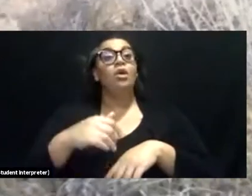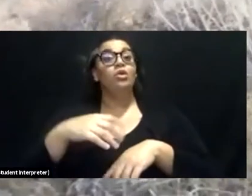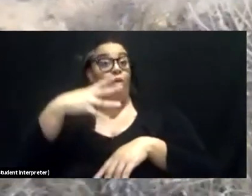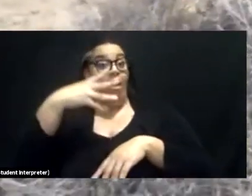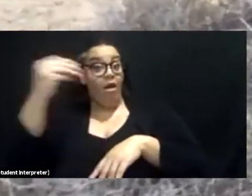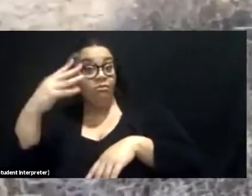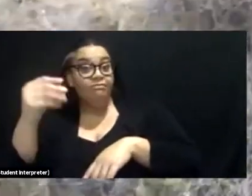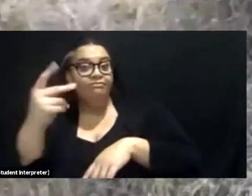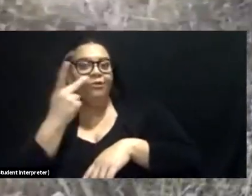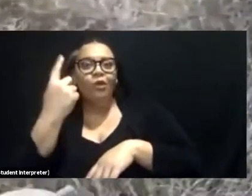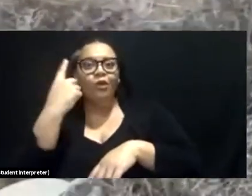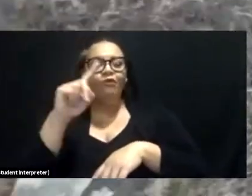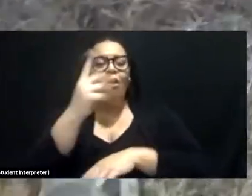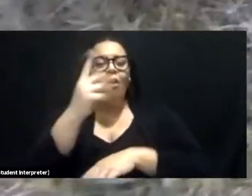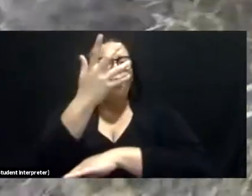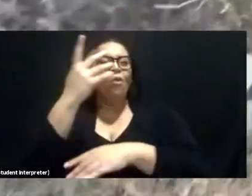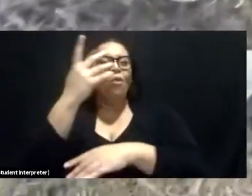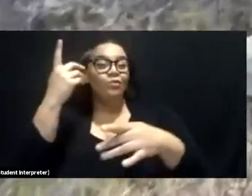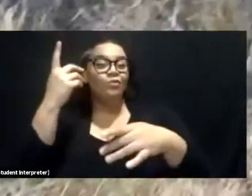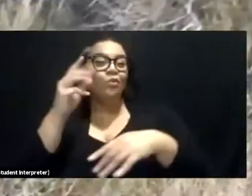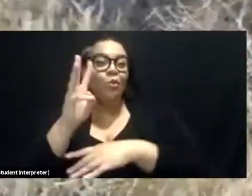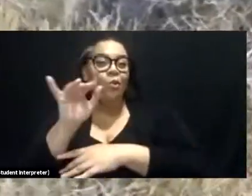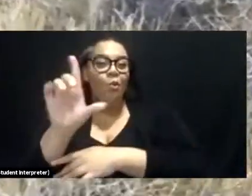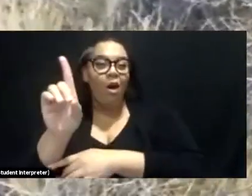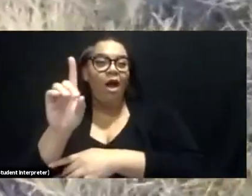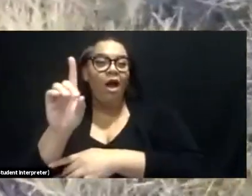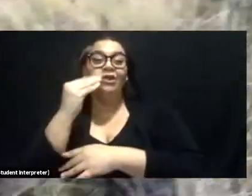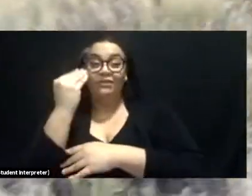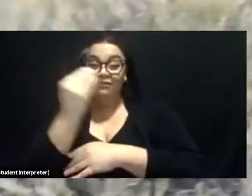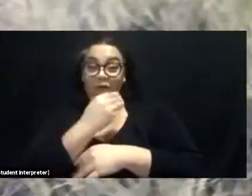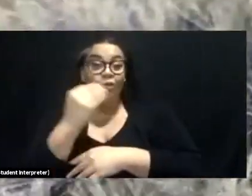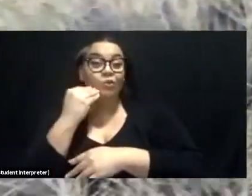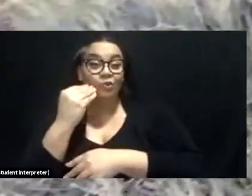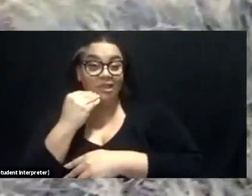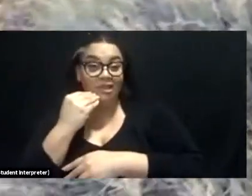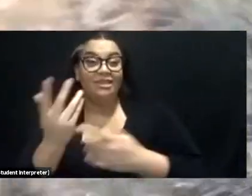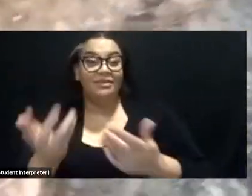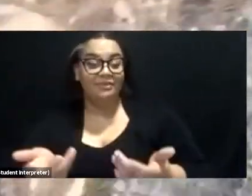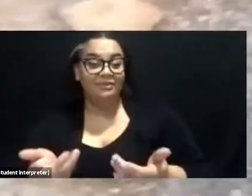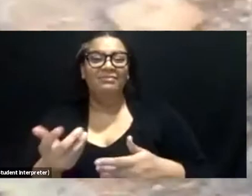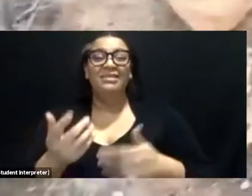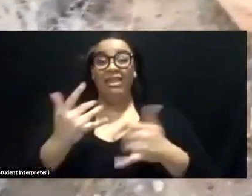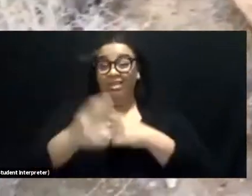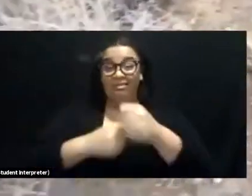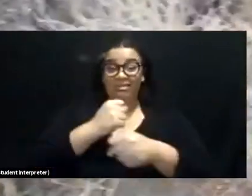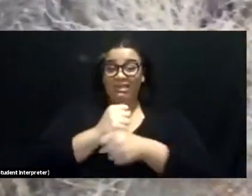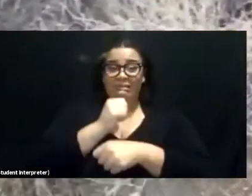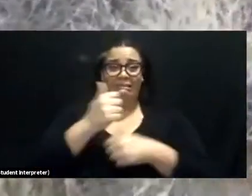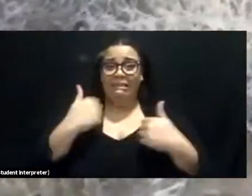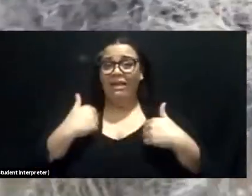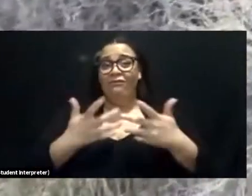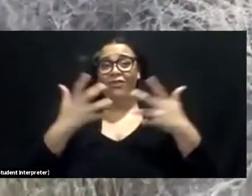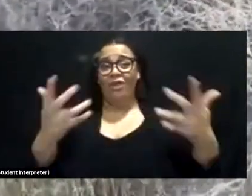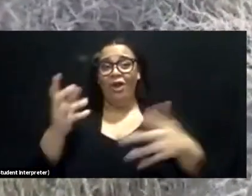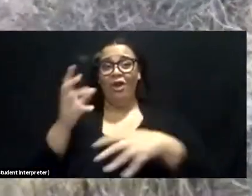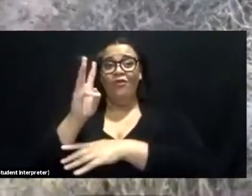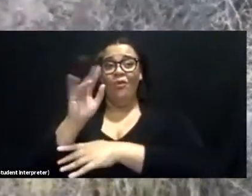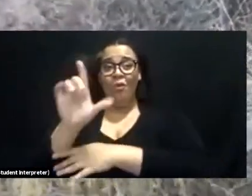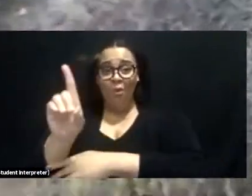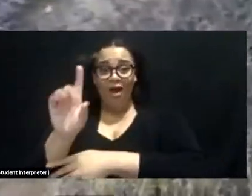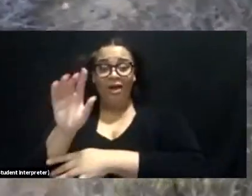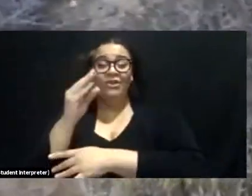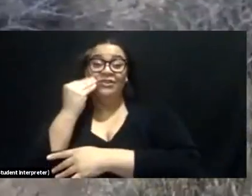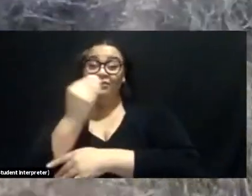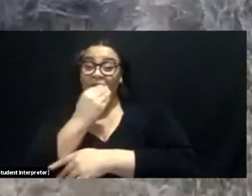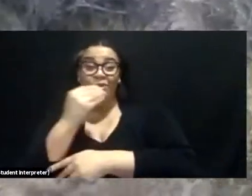And this year, oh, we don't have too many wildflowers growing. Desert tortoises are really